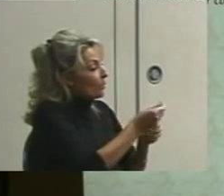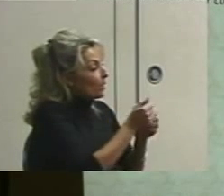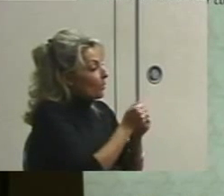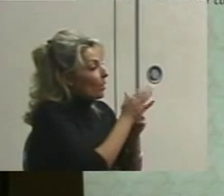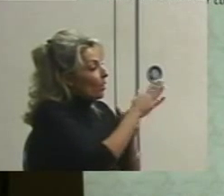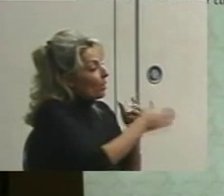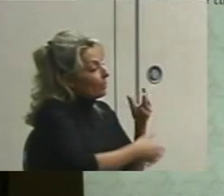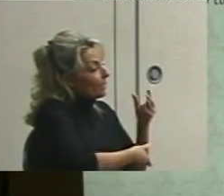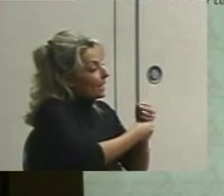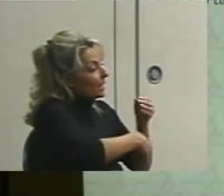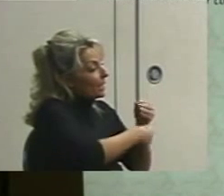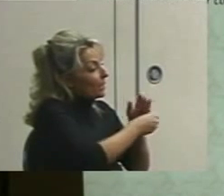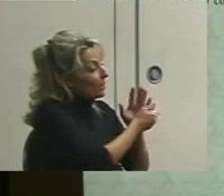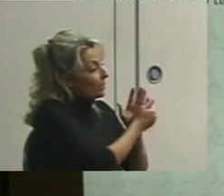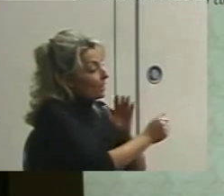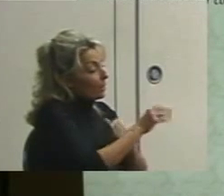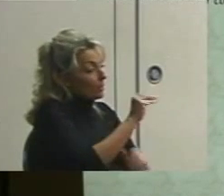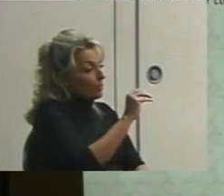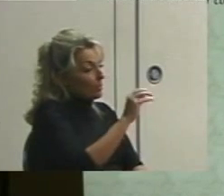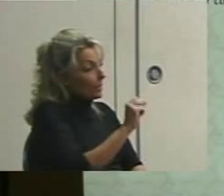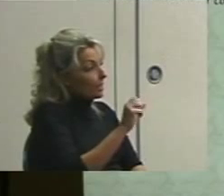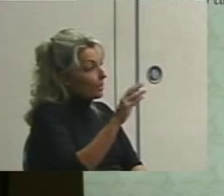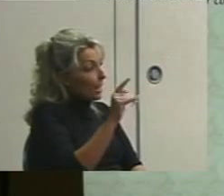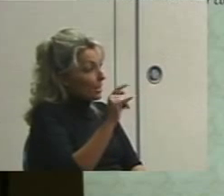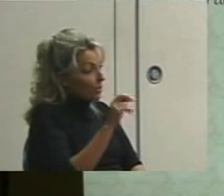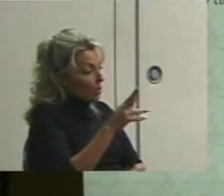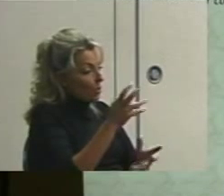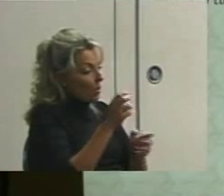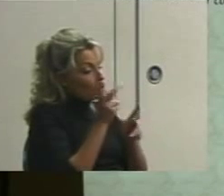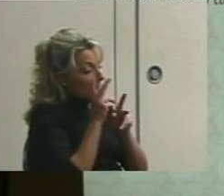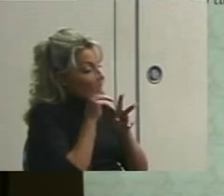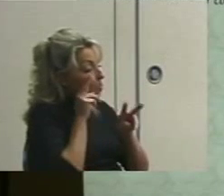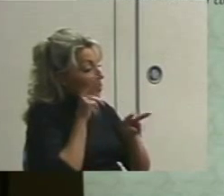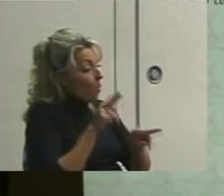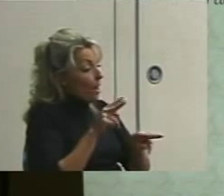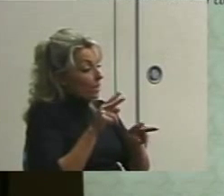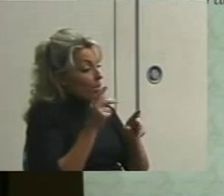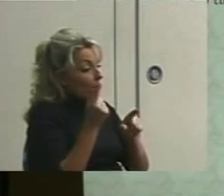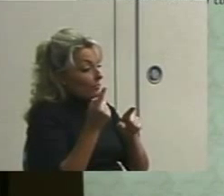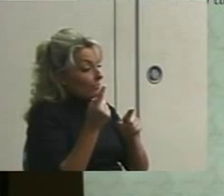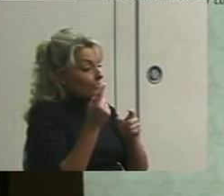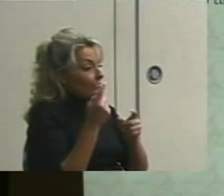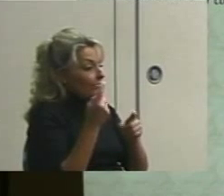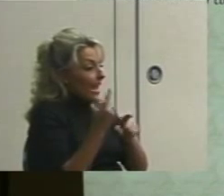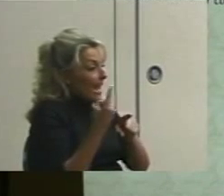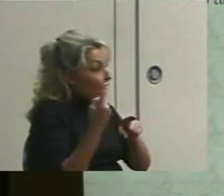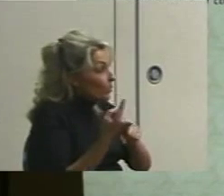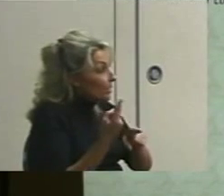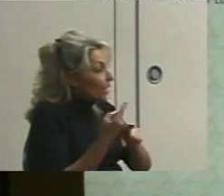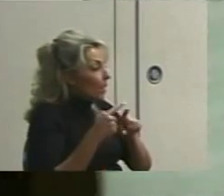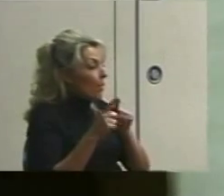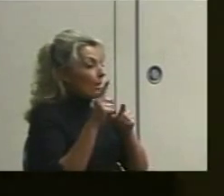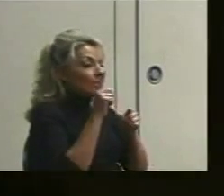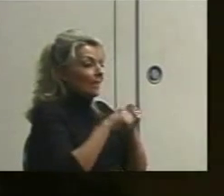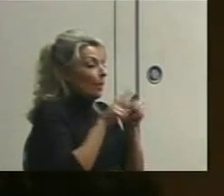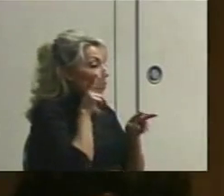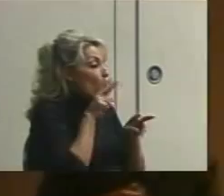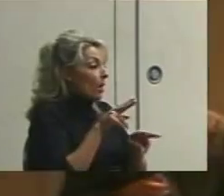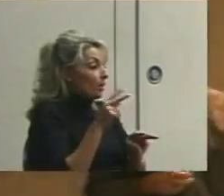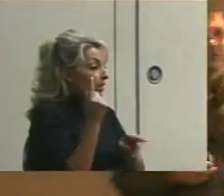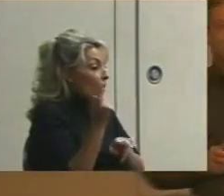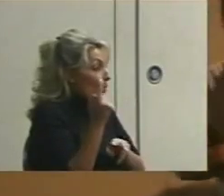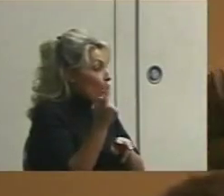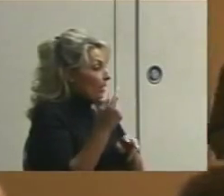skills. Ms. Blinder wants to monitor her accuracy, but can't watch her all the time. So we've got a fluency